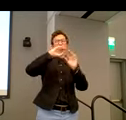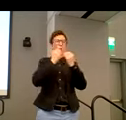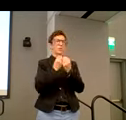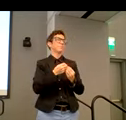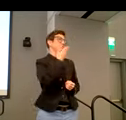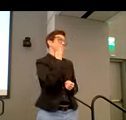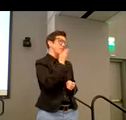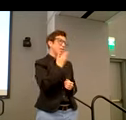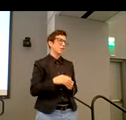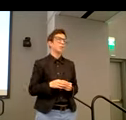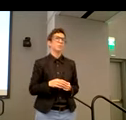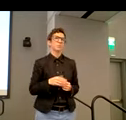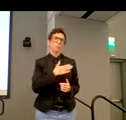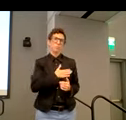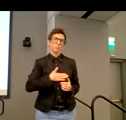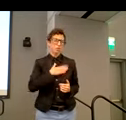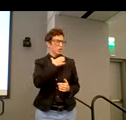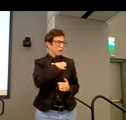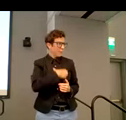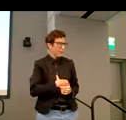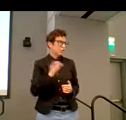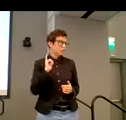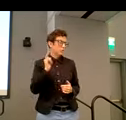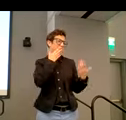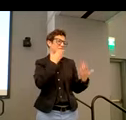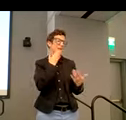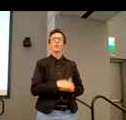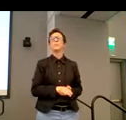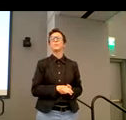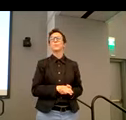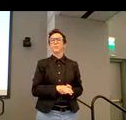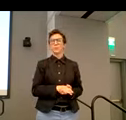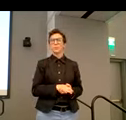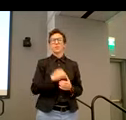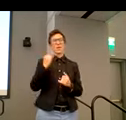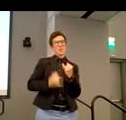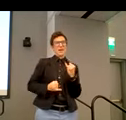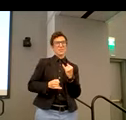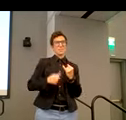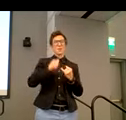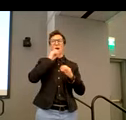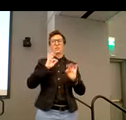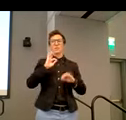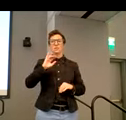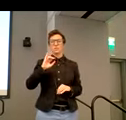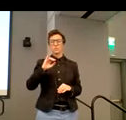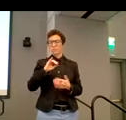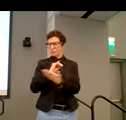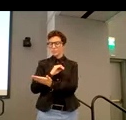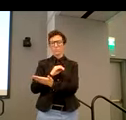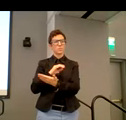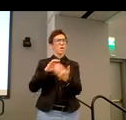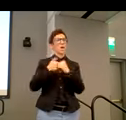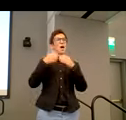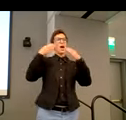Thank you. I appreciate the passion in your voice. And thank you so much. And last but not least, Josh, Will, how has the